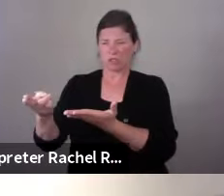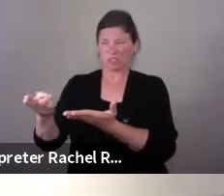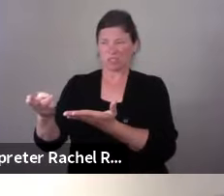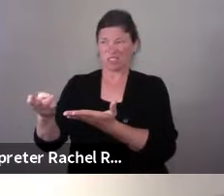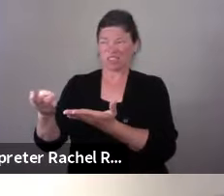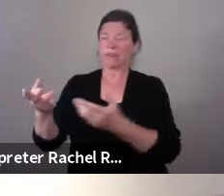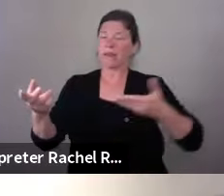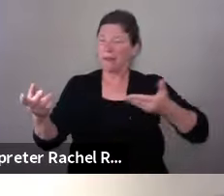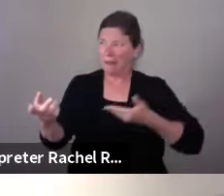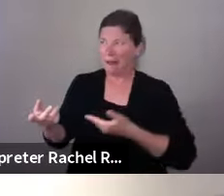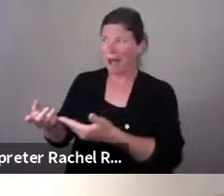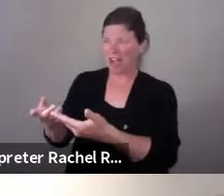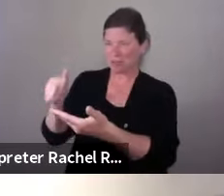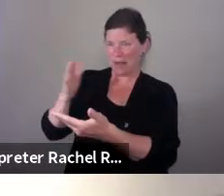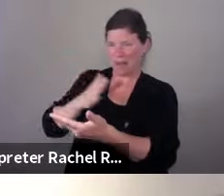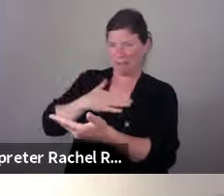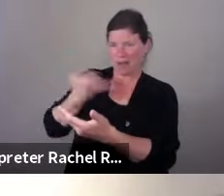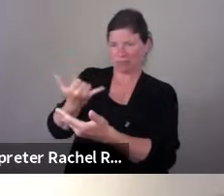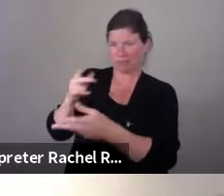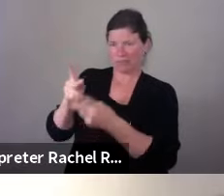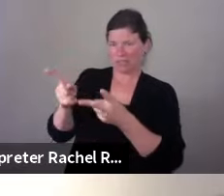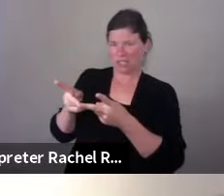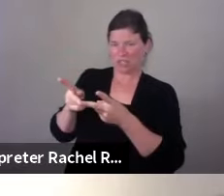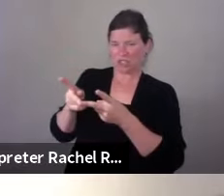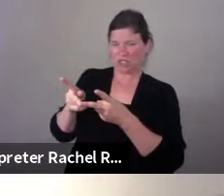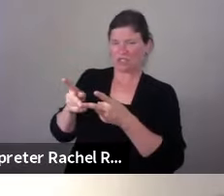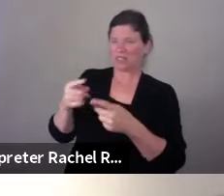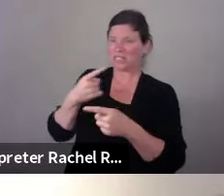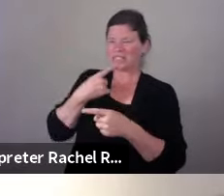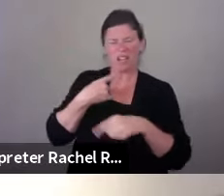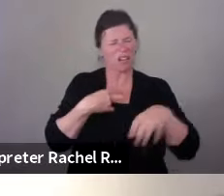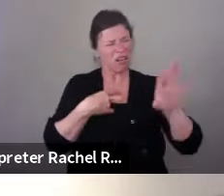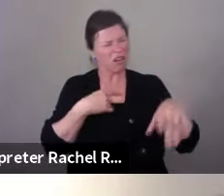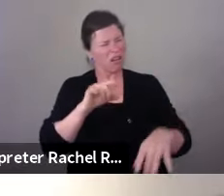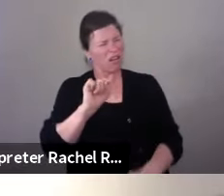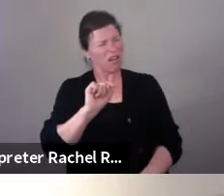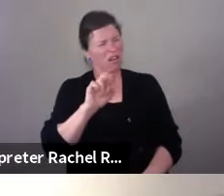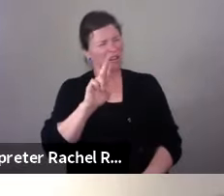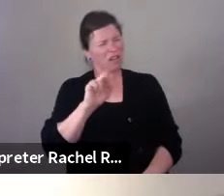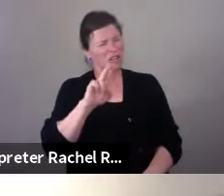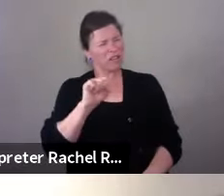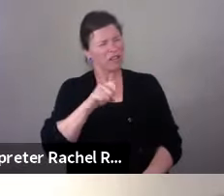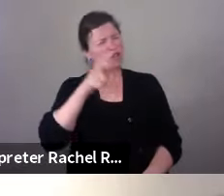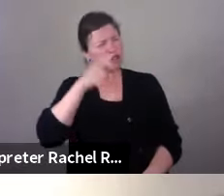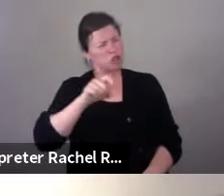hold, suggested that I do a VOD. Look, I had never done one in my life.